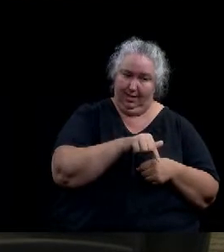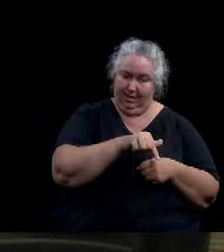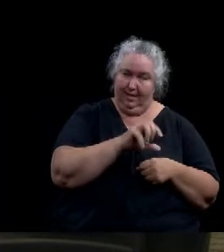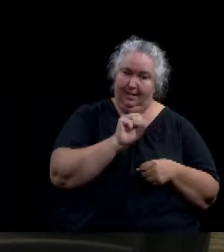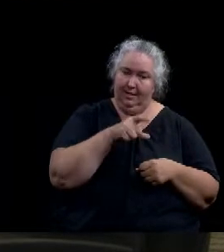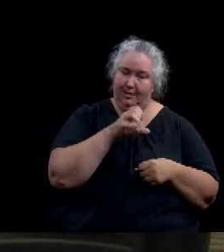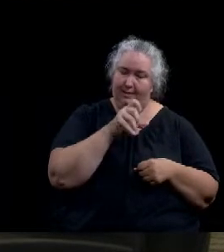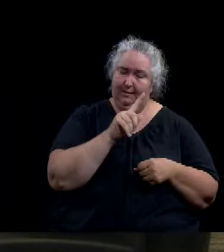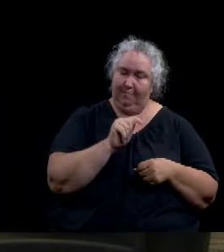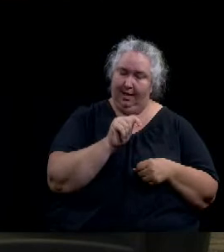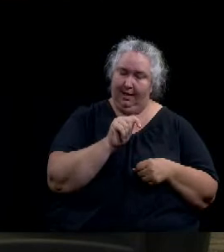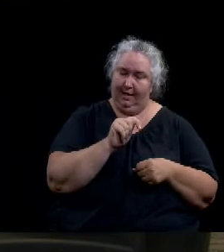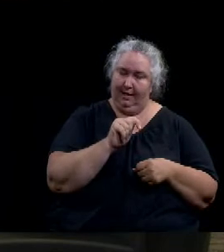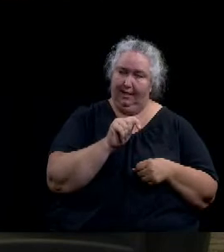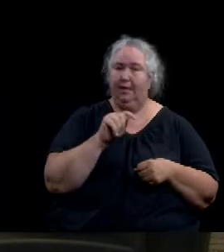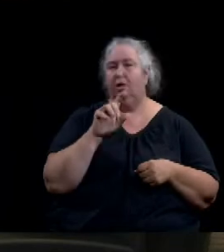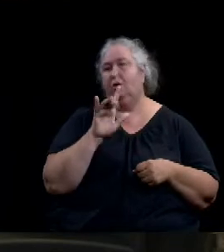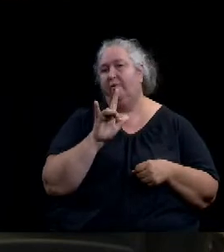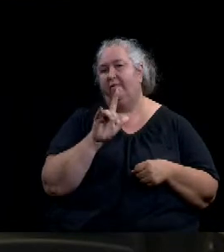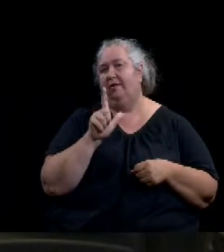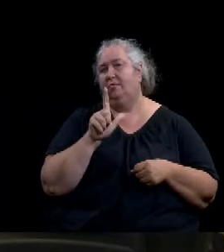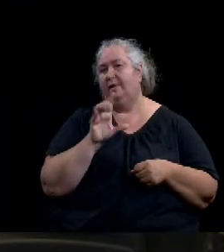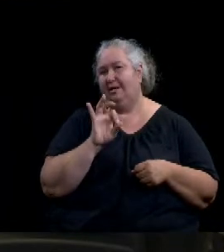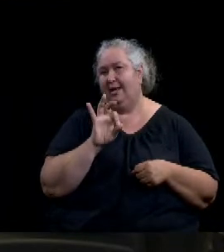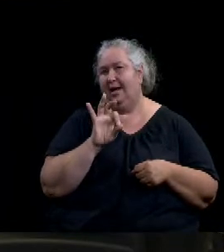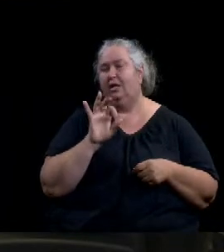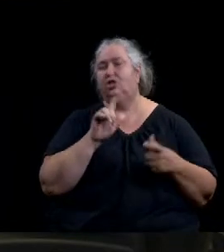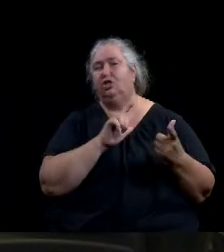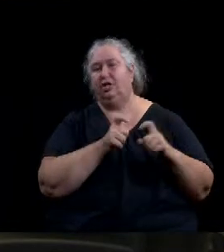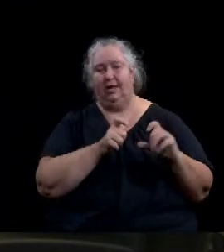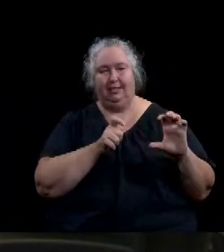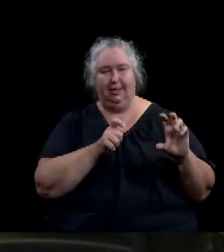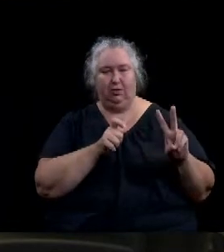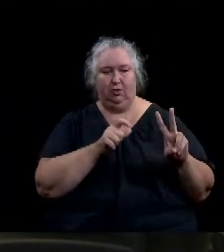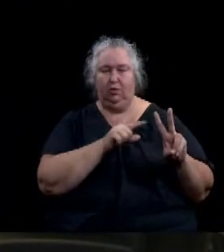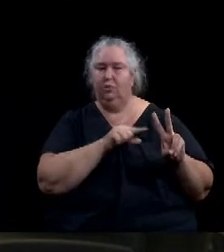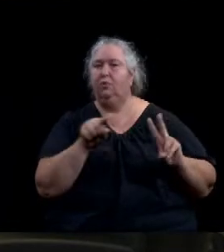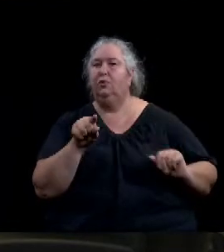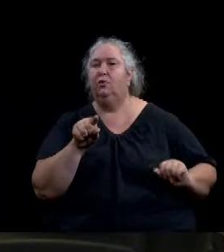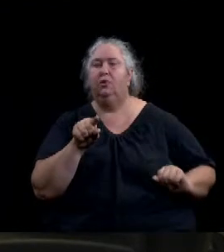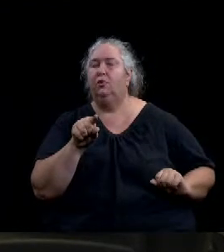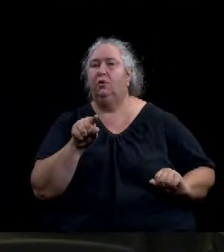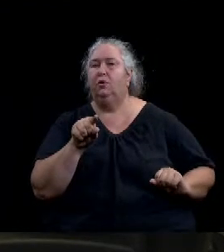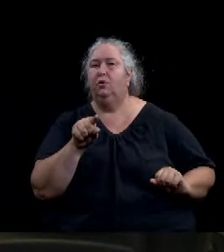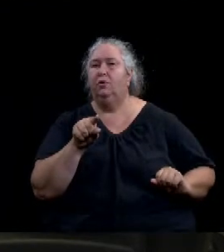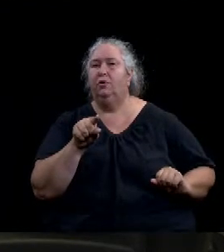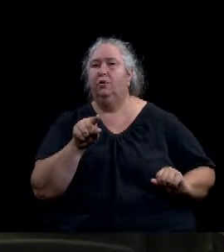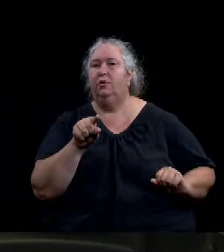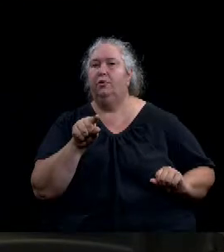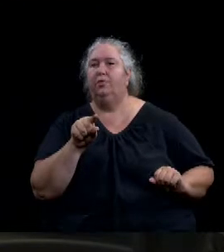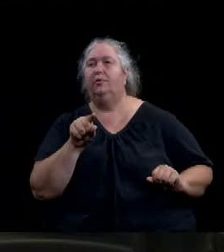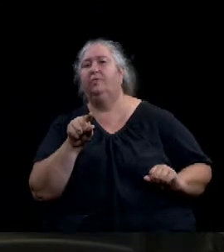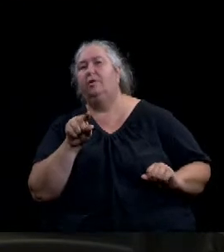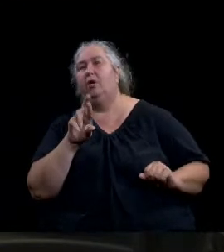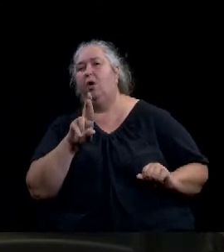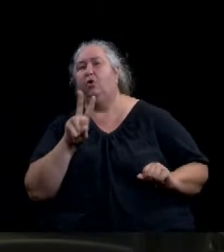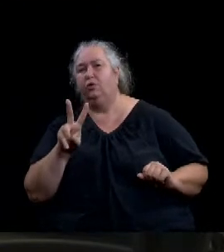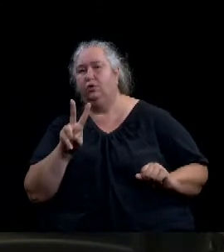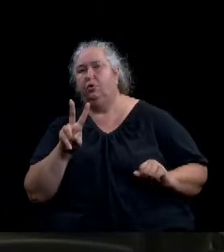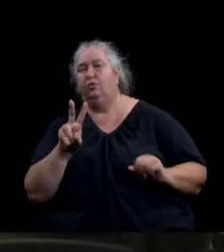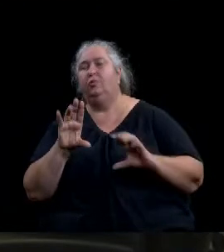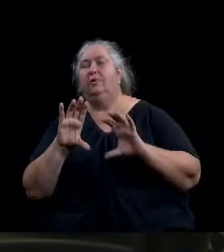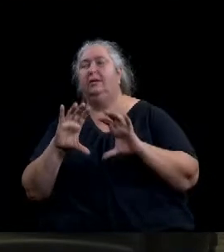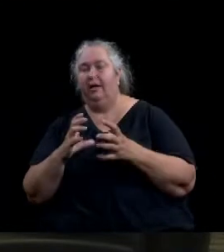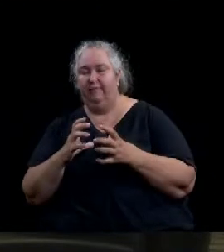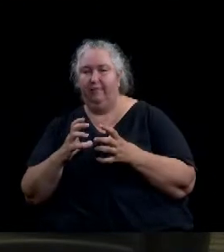Avenue, shall be changed from C2 district classification and become and be designated in the R2 district classification, providing for penalties, providing a serverability clause and finding to determine